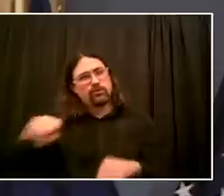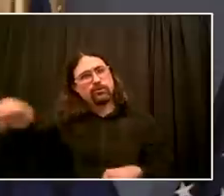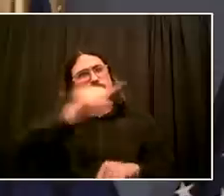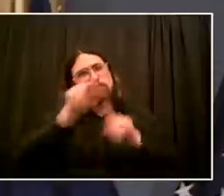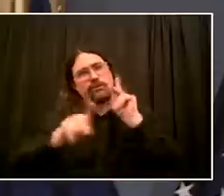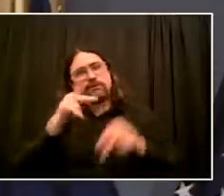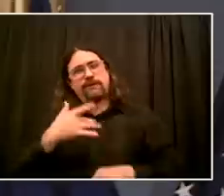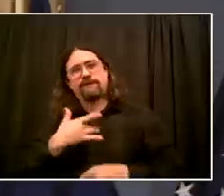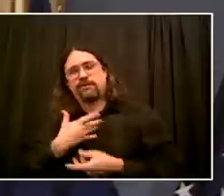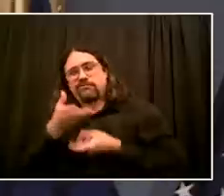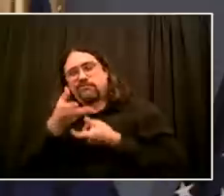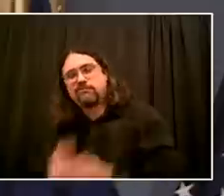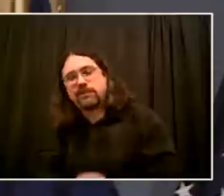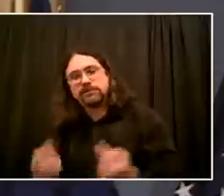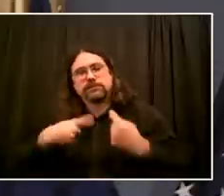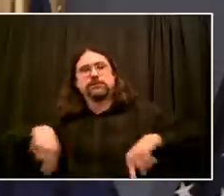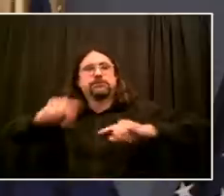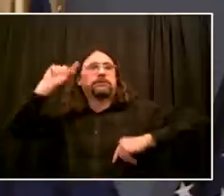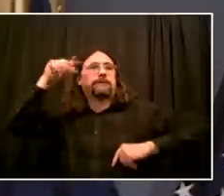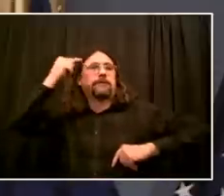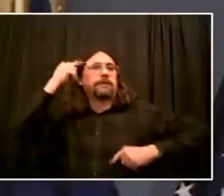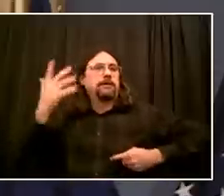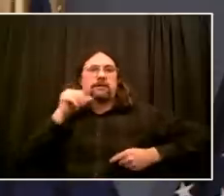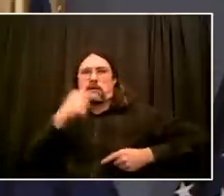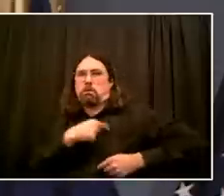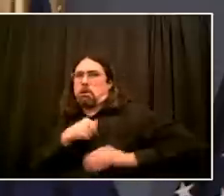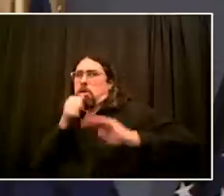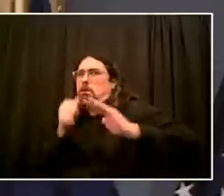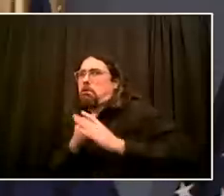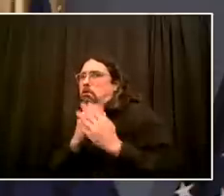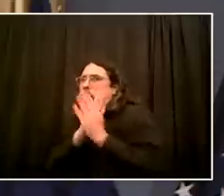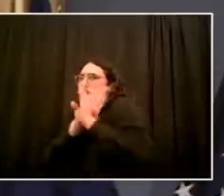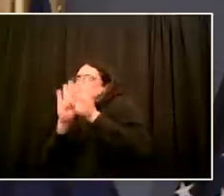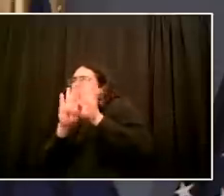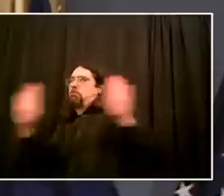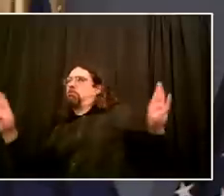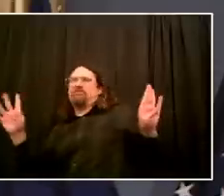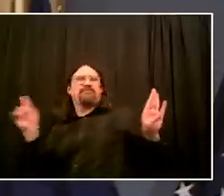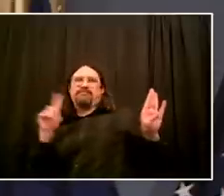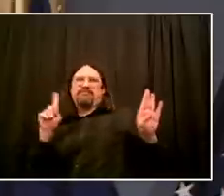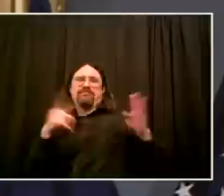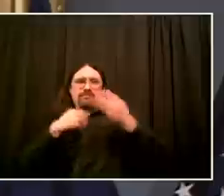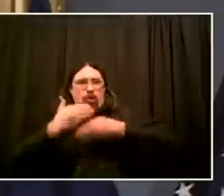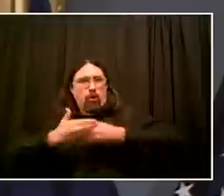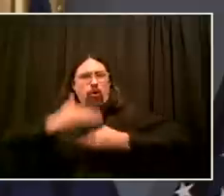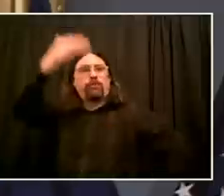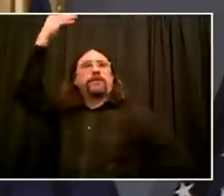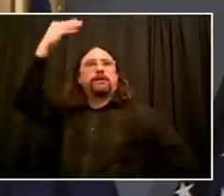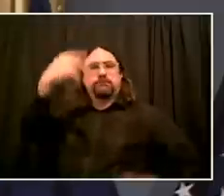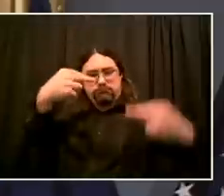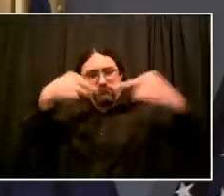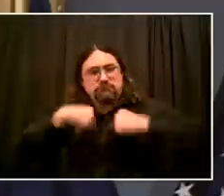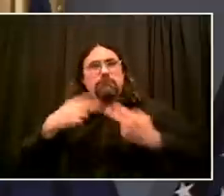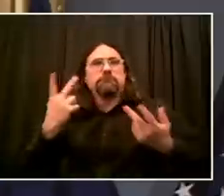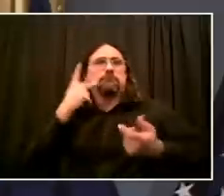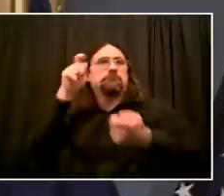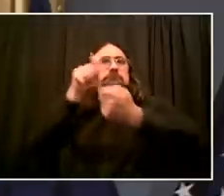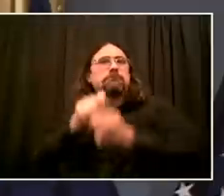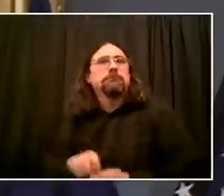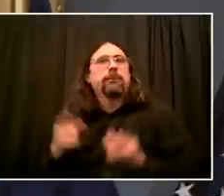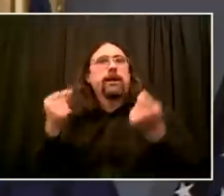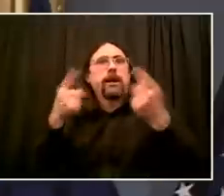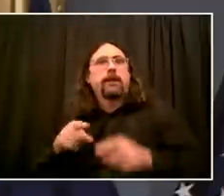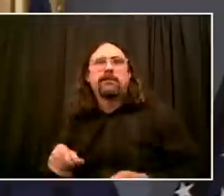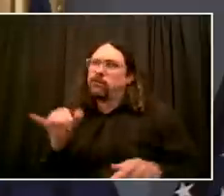risk management, which identifies if there are officers who are not cut out for the police force. That work needs to be amplified,